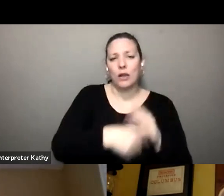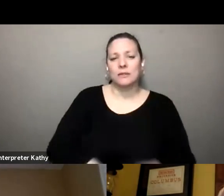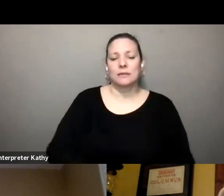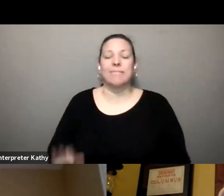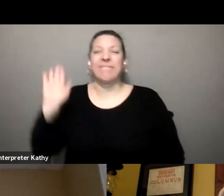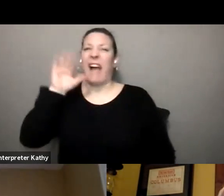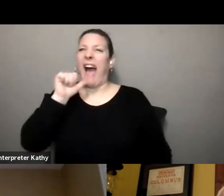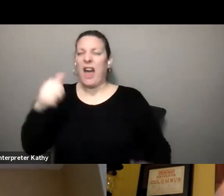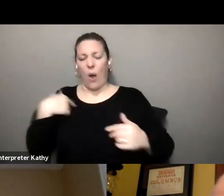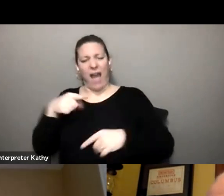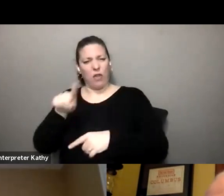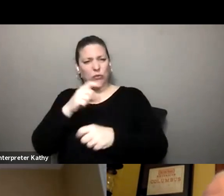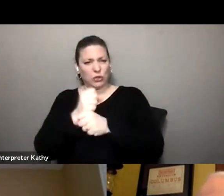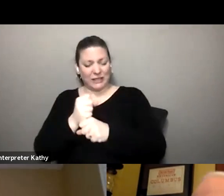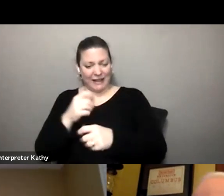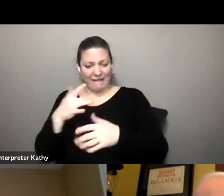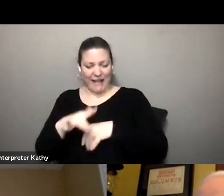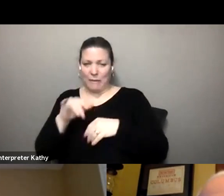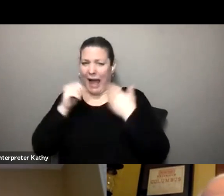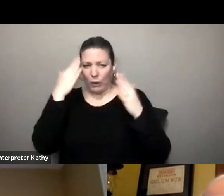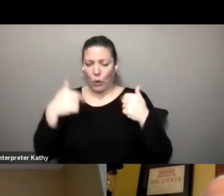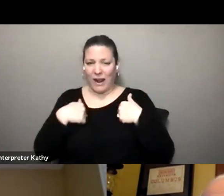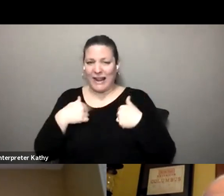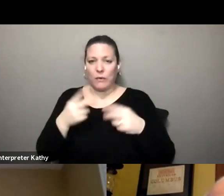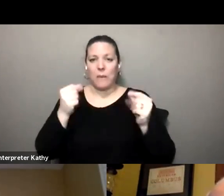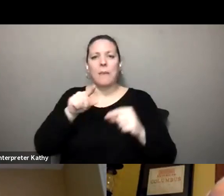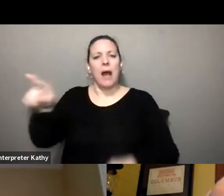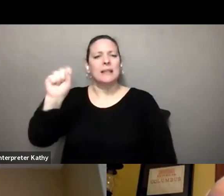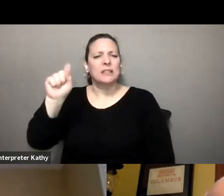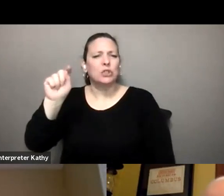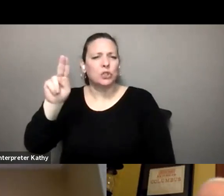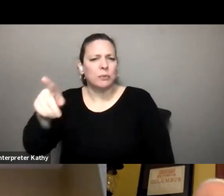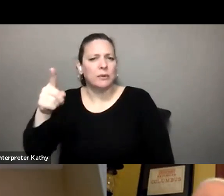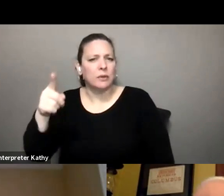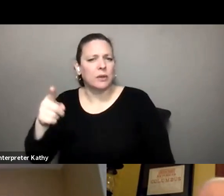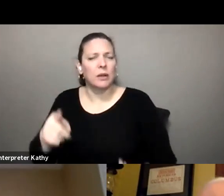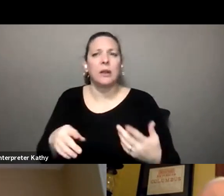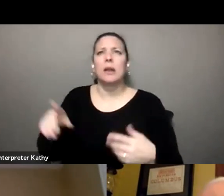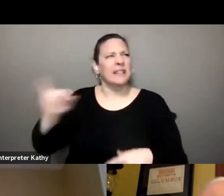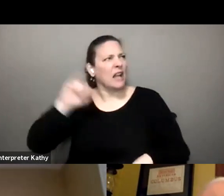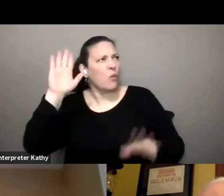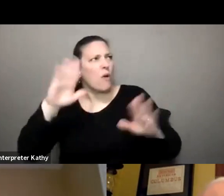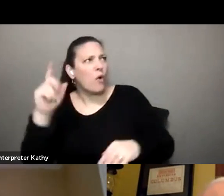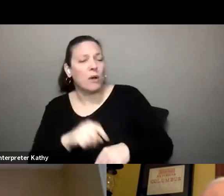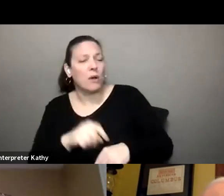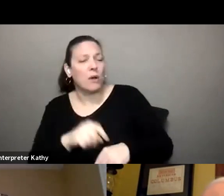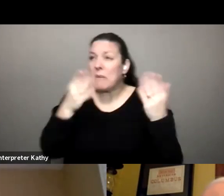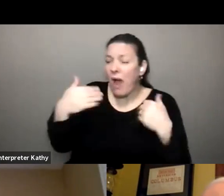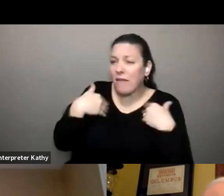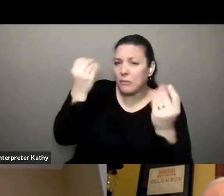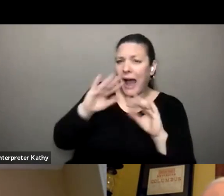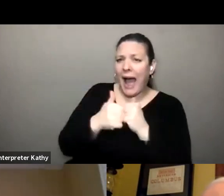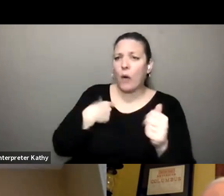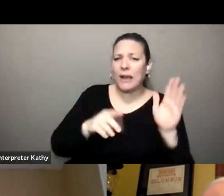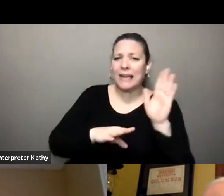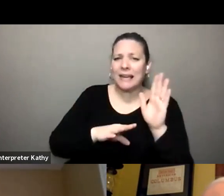immediately available stew do you have any of that information i mean i know that we have information about how we develop how it develops economic